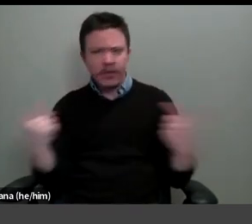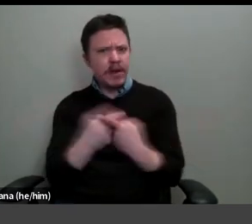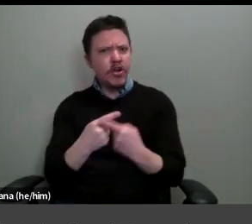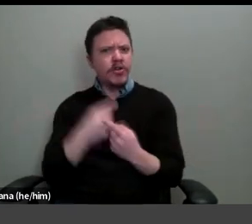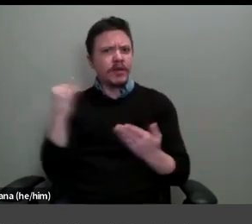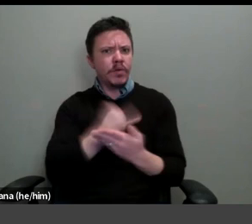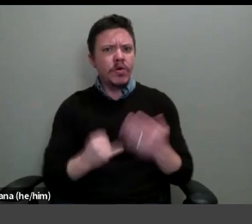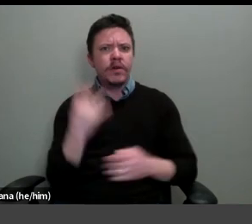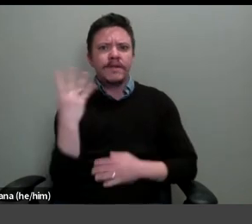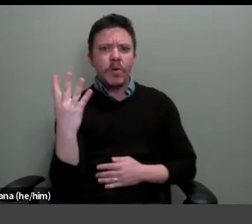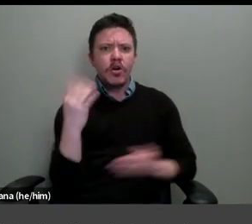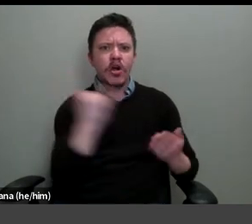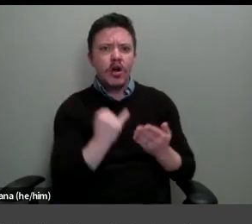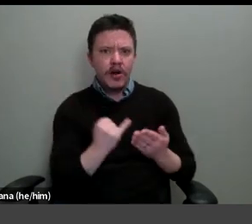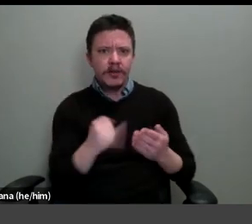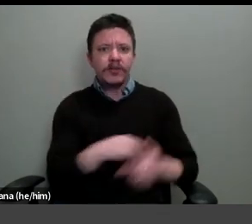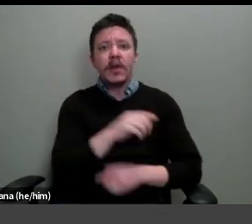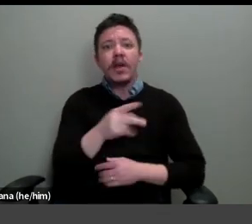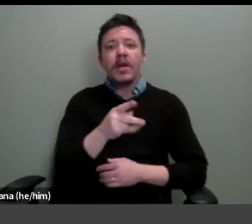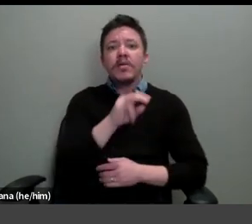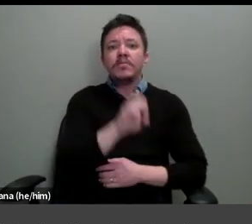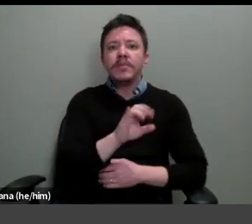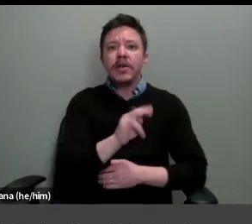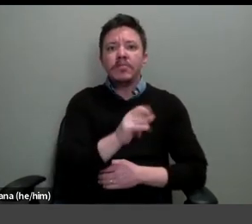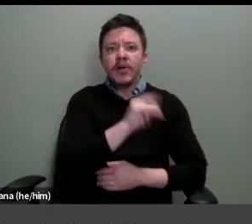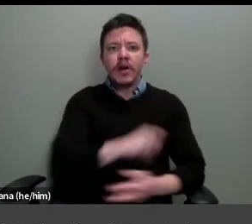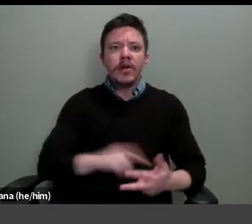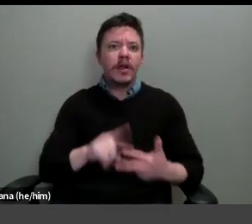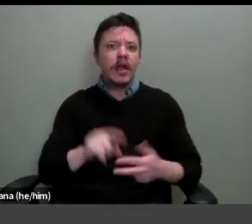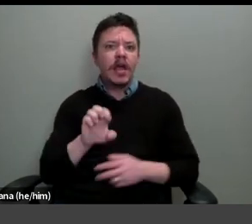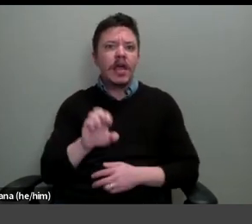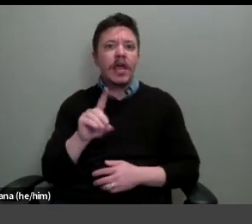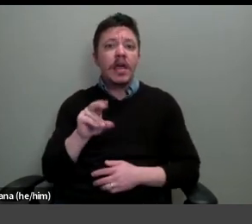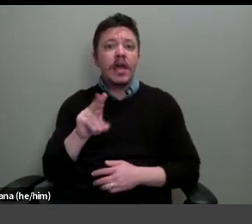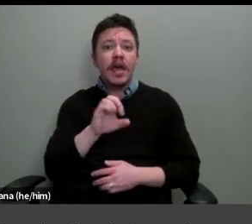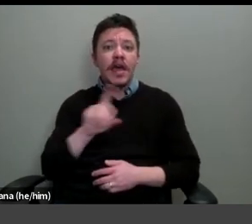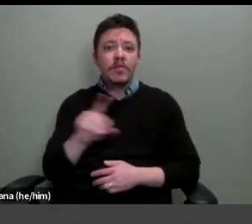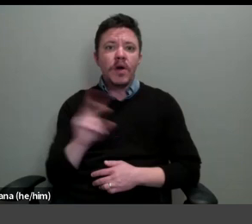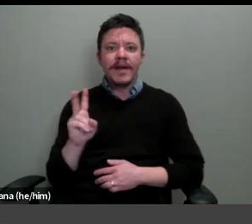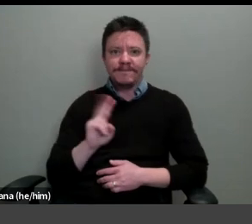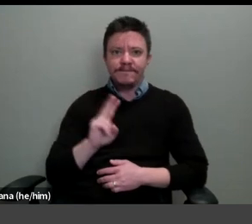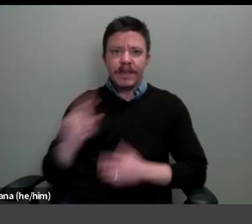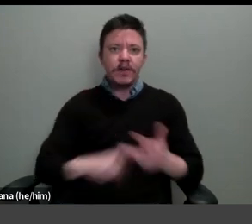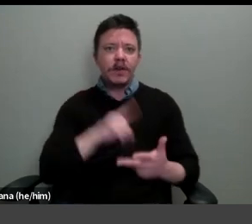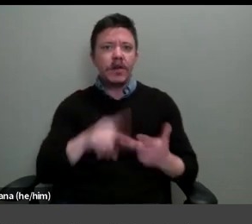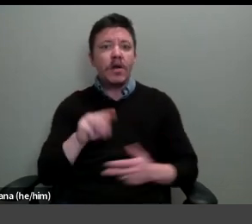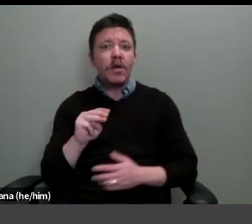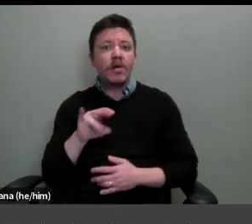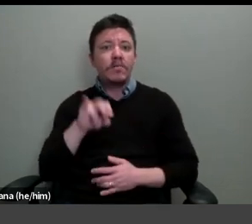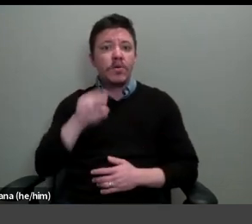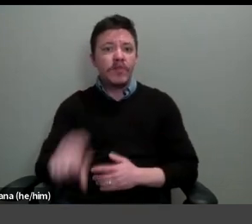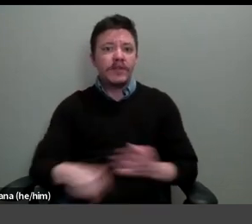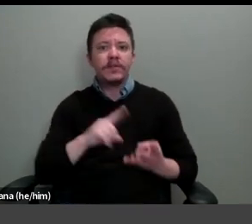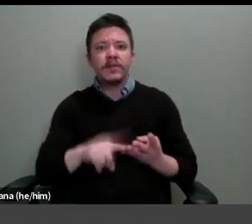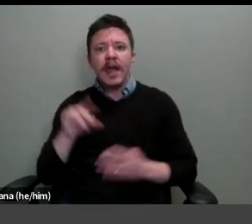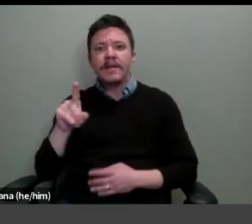four artists, Pierre Bonnard, Edouard Vuillard, Maurice Denis, and Felix Balaton. These